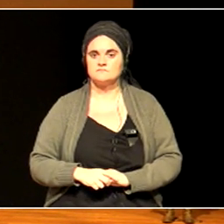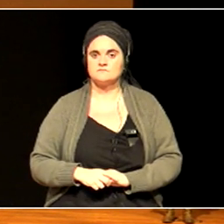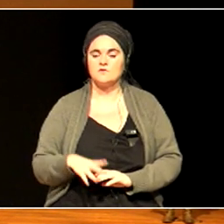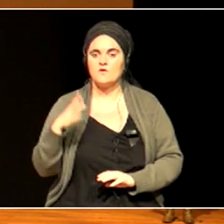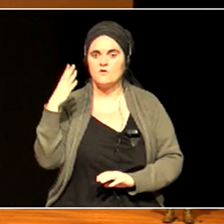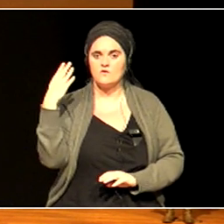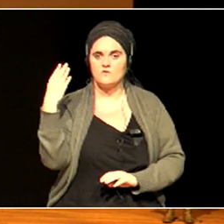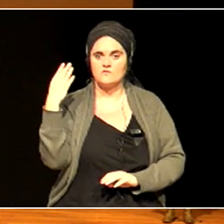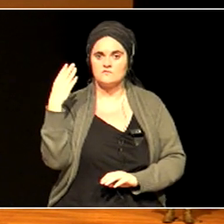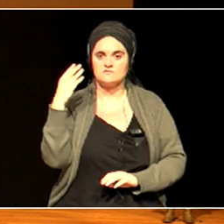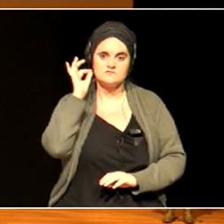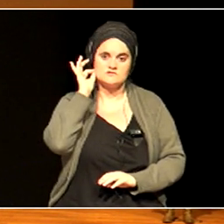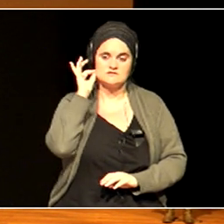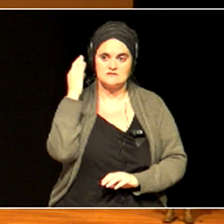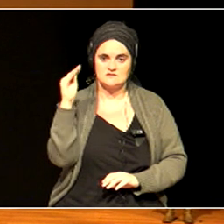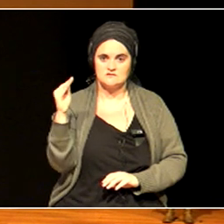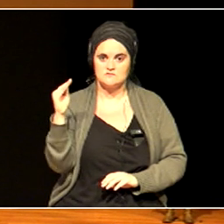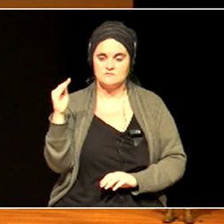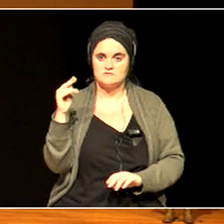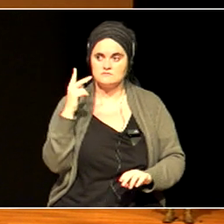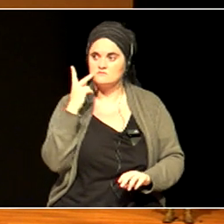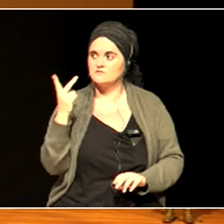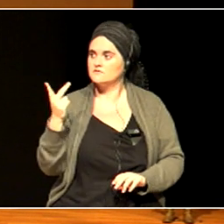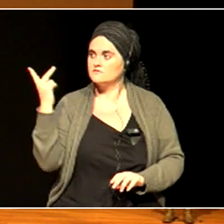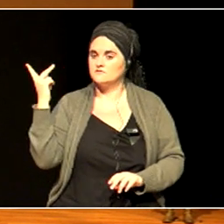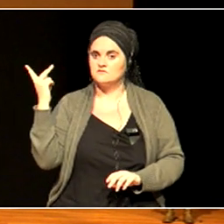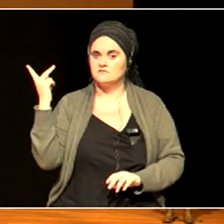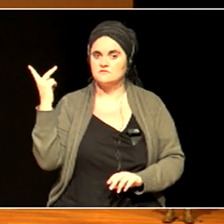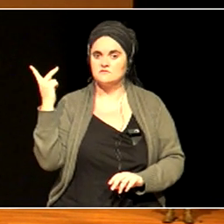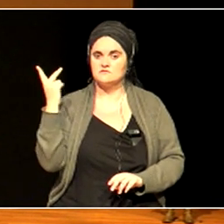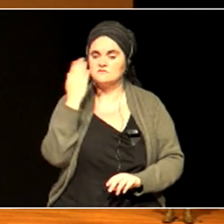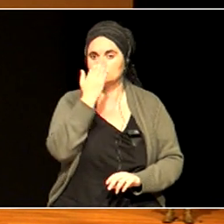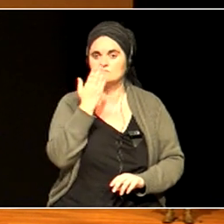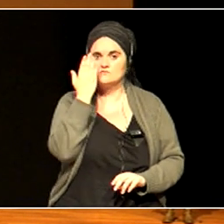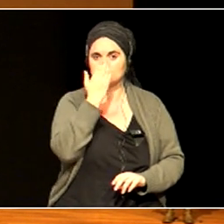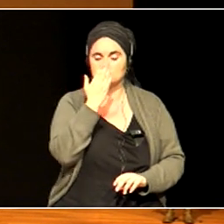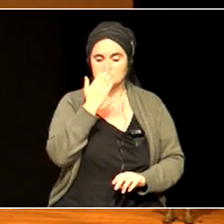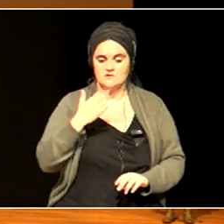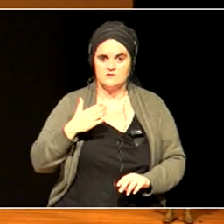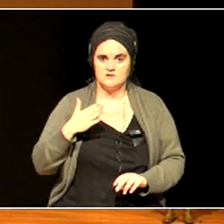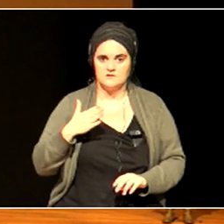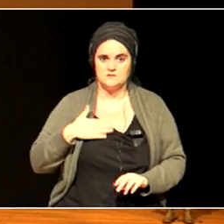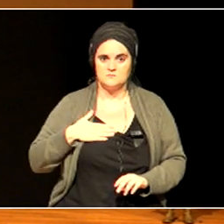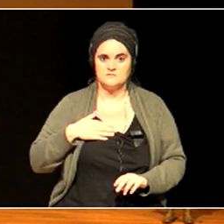actually they're from my grandchildren's school. And they were now leading, taking the,